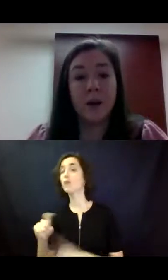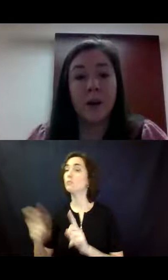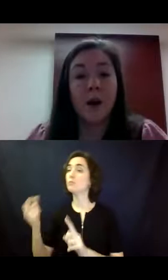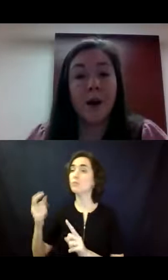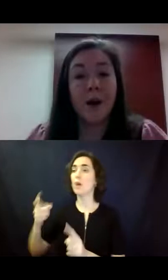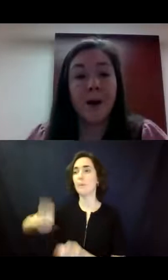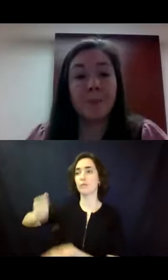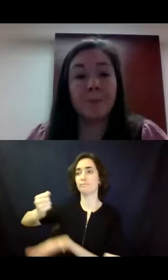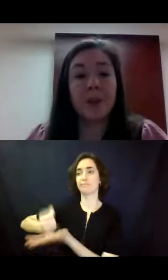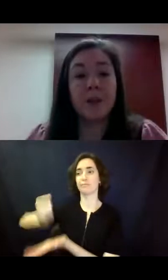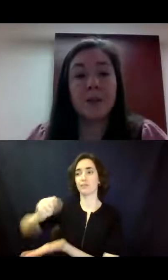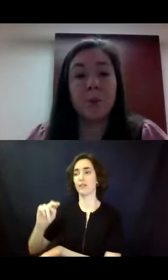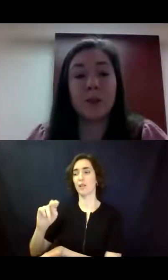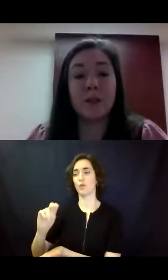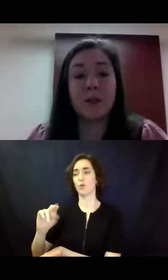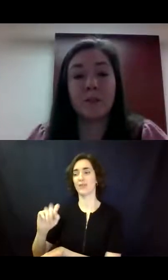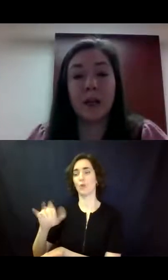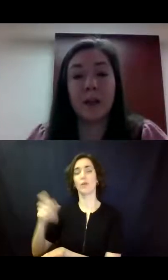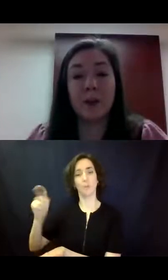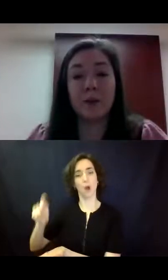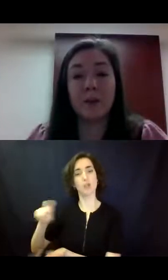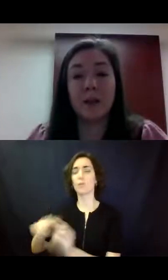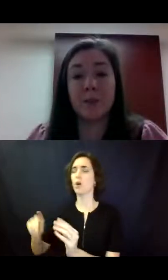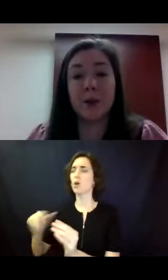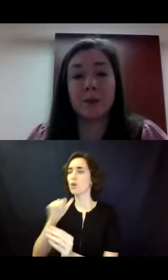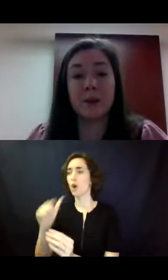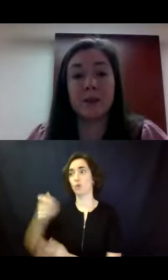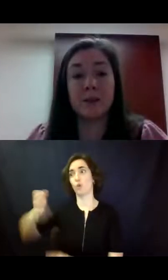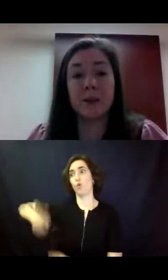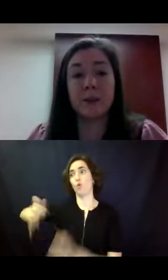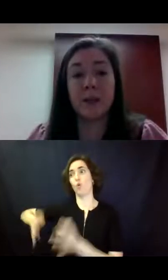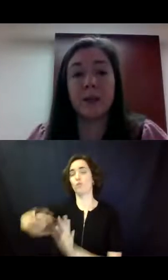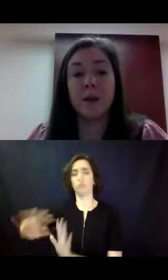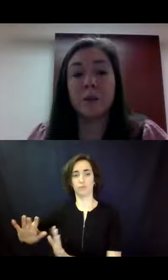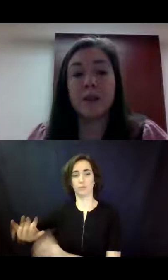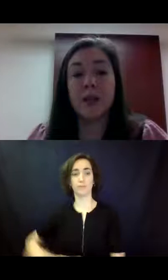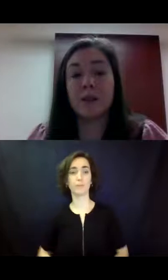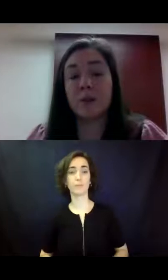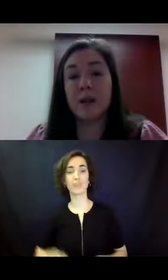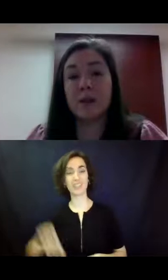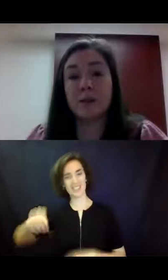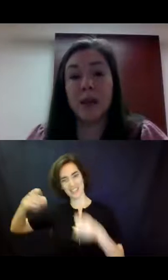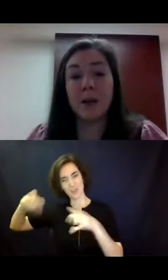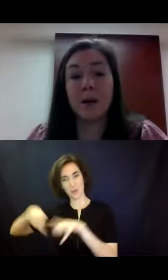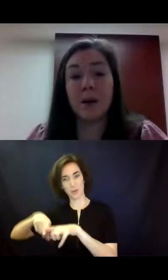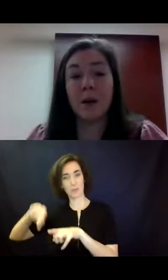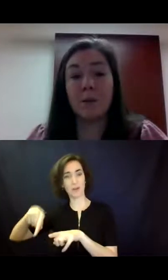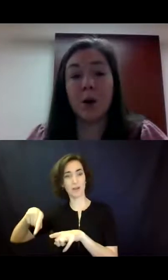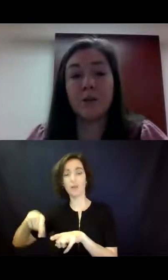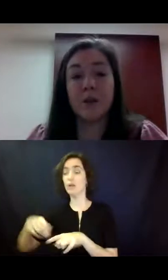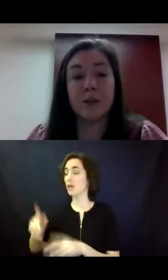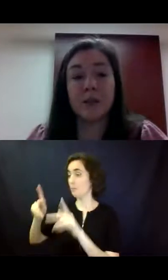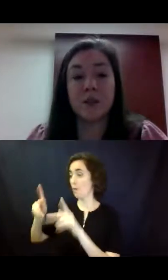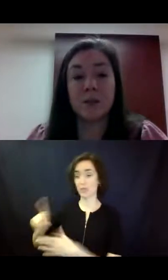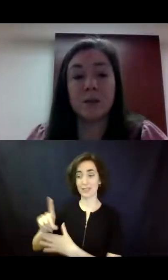um, in a supported decision-making agreement. The person with a disability retains the rights to make, um,